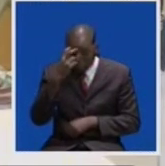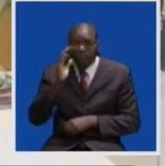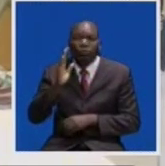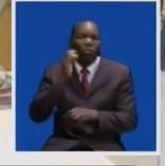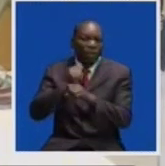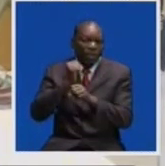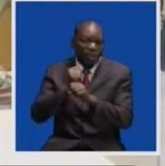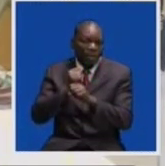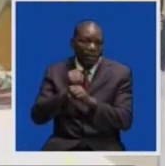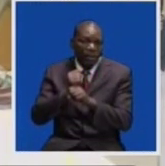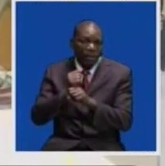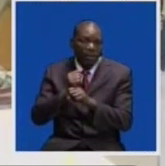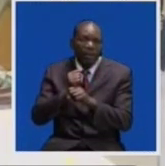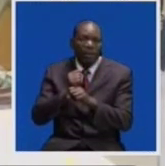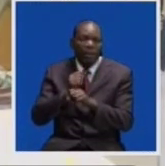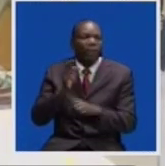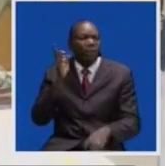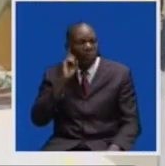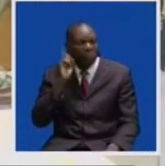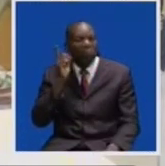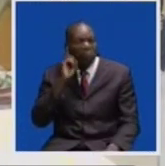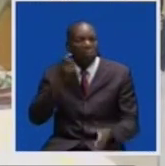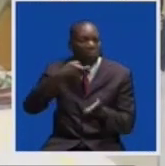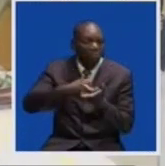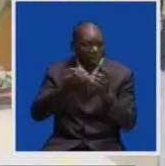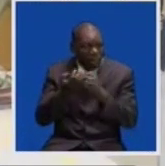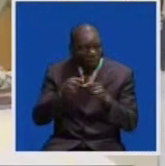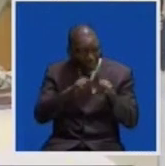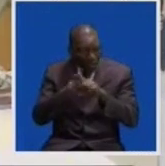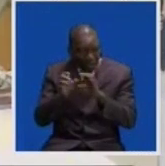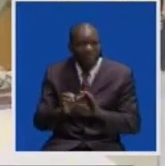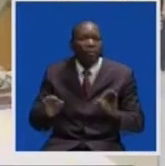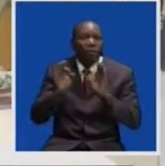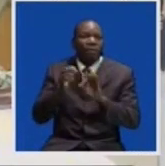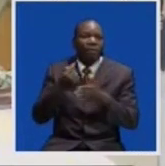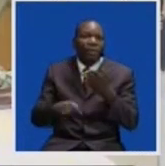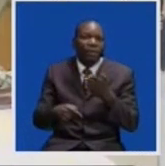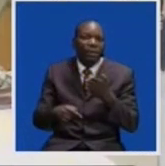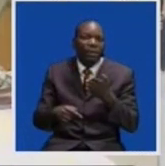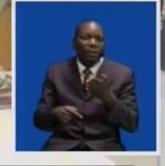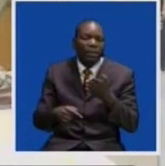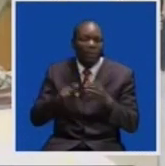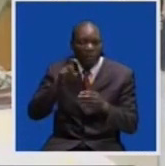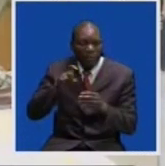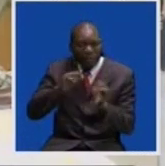Listen, consult, but much more important, implement